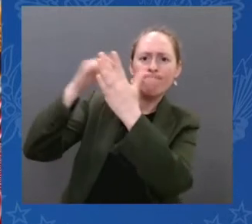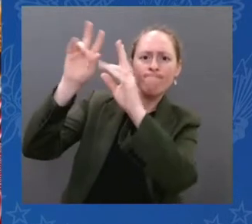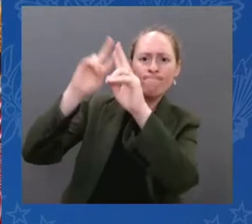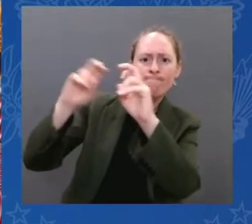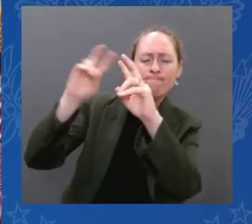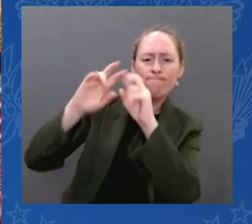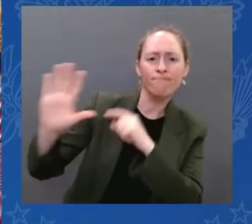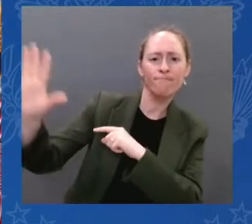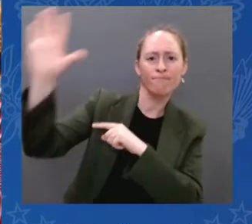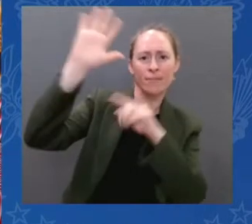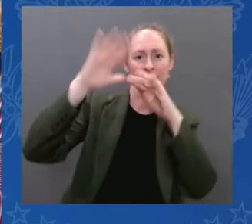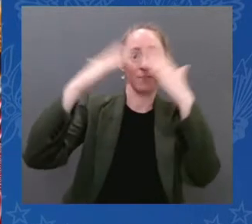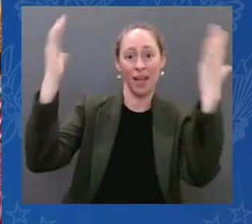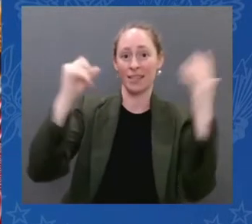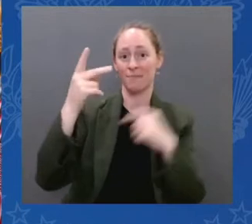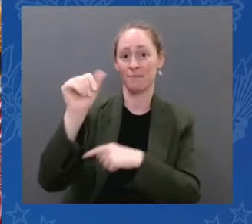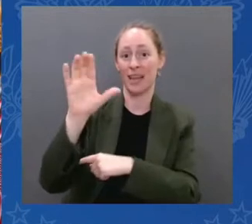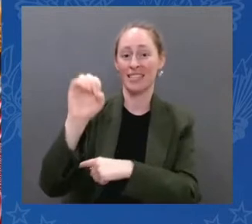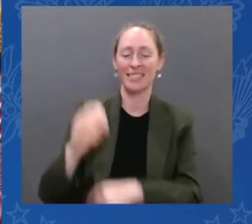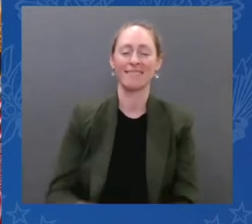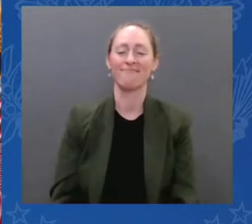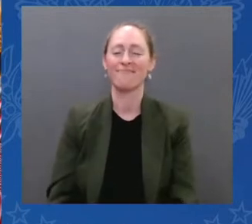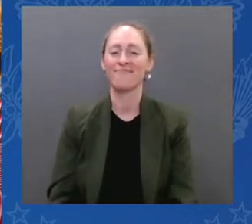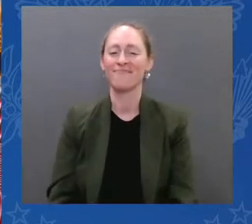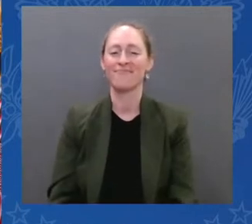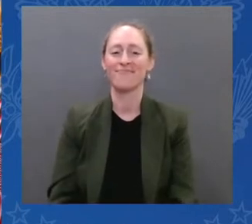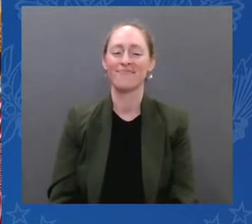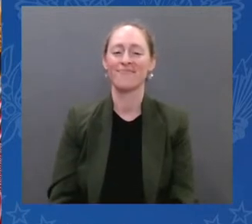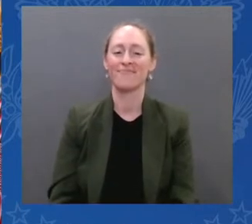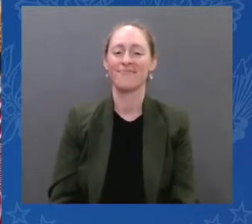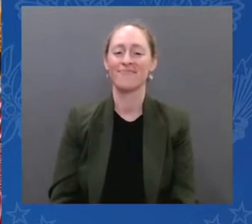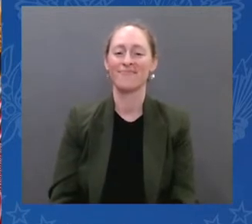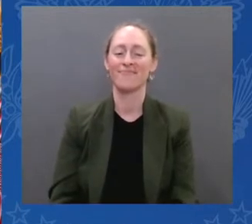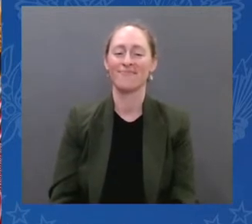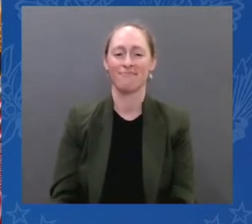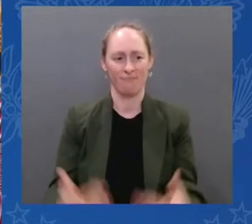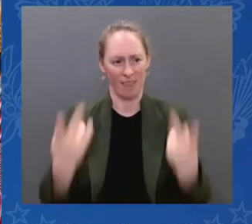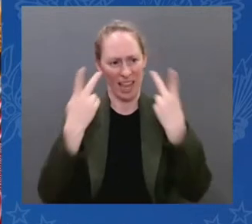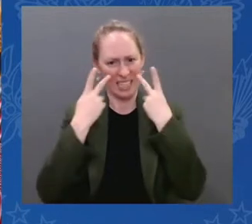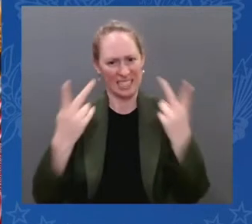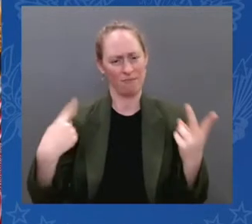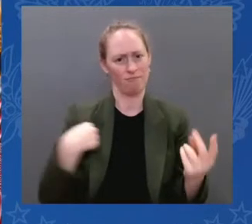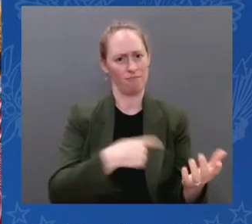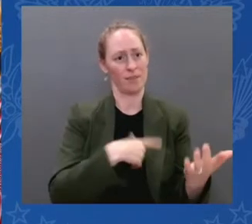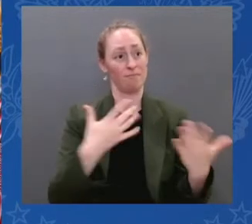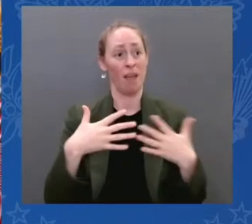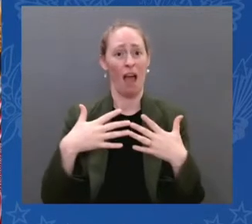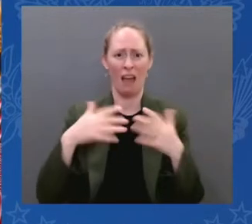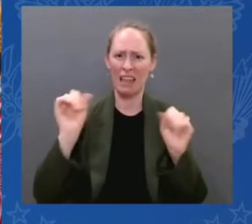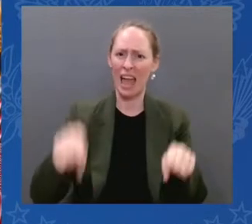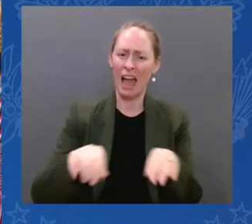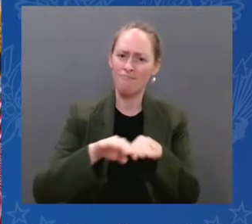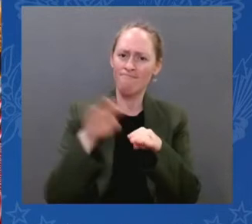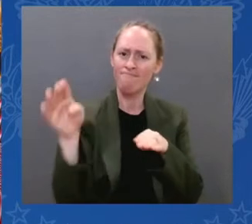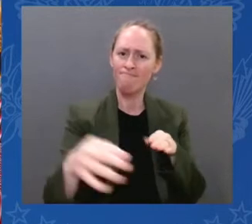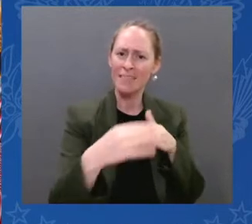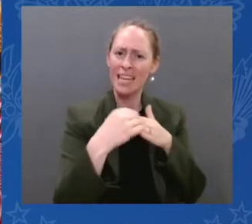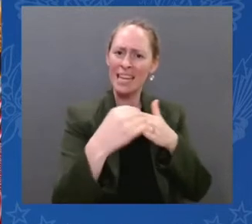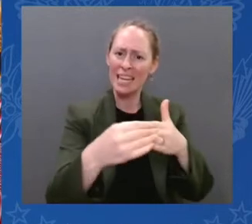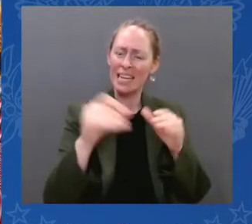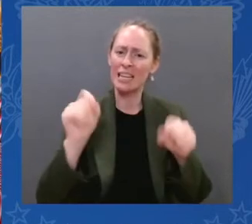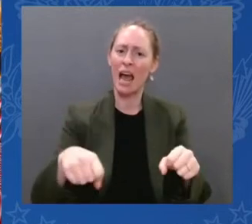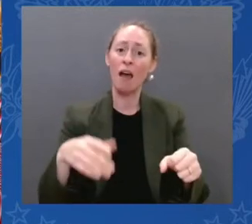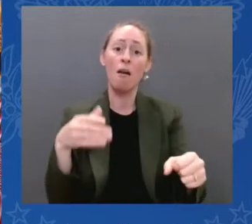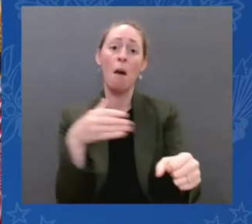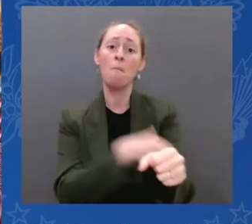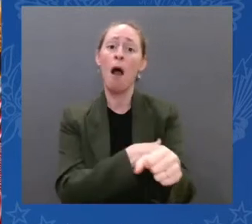how America leads the world not by the example of our power, but the power of our example. A partnership with others. It